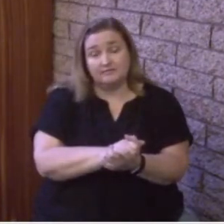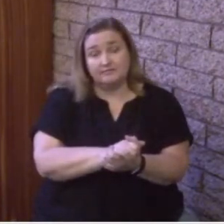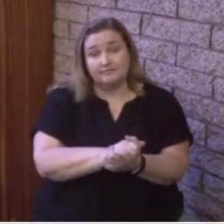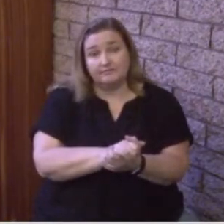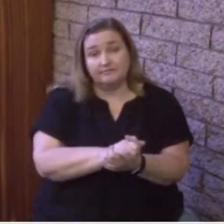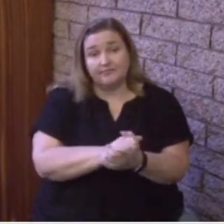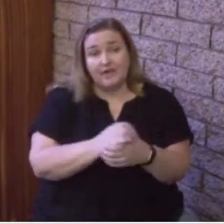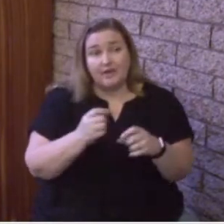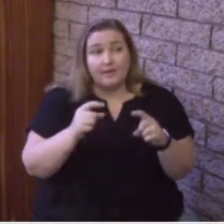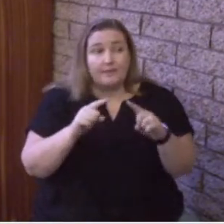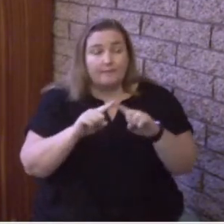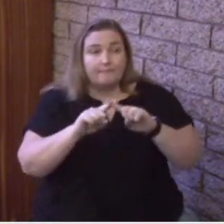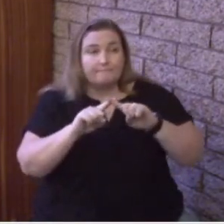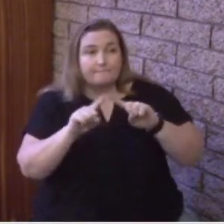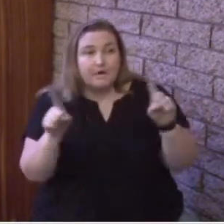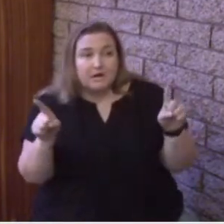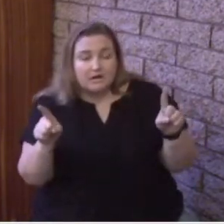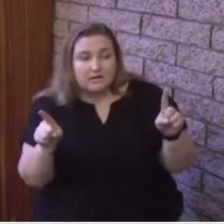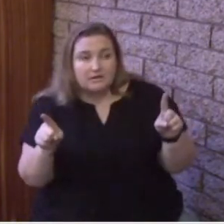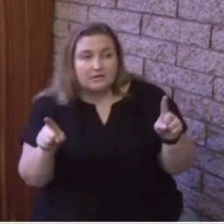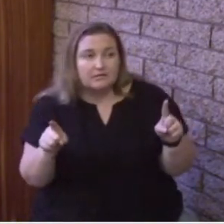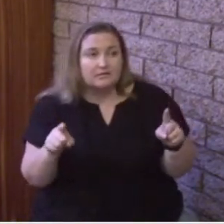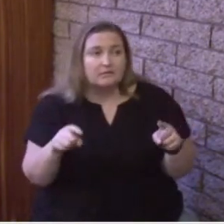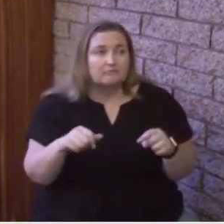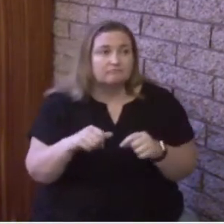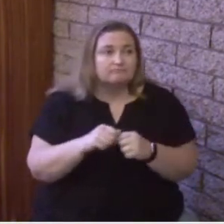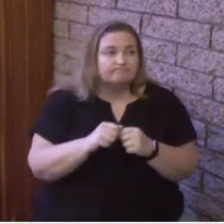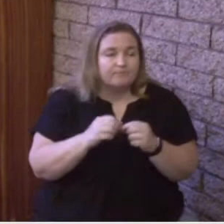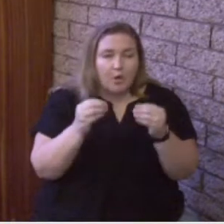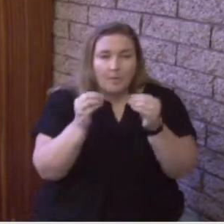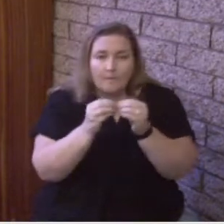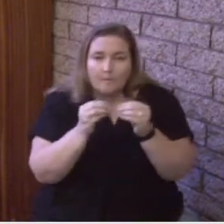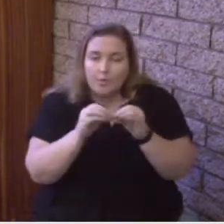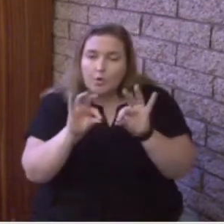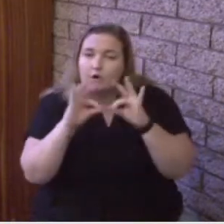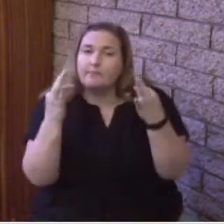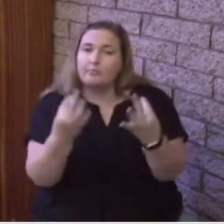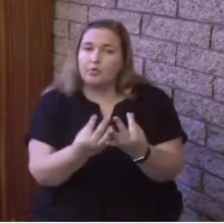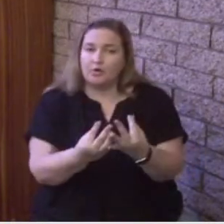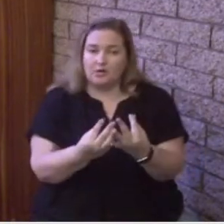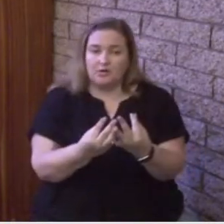But I would say even more important, potentially, for the non-believer.